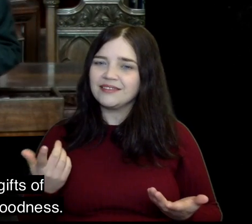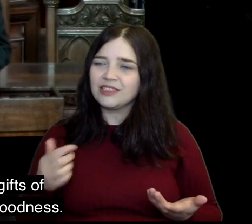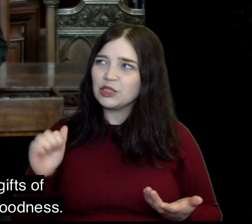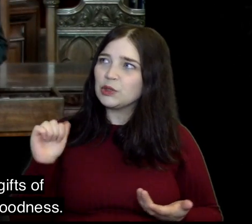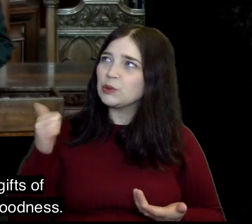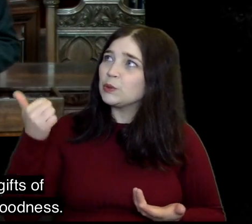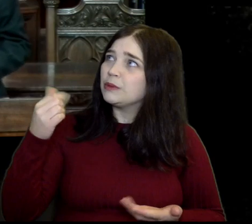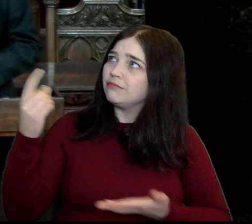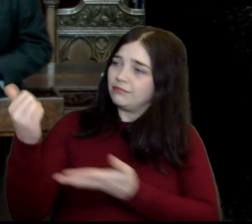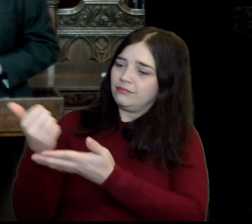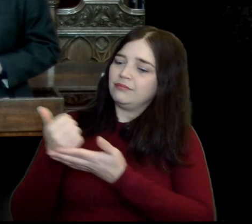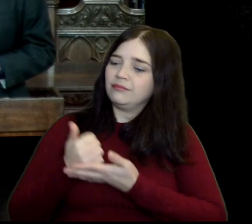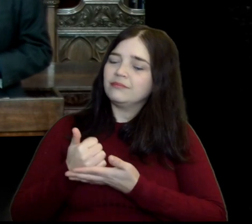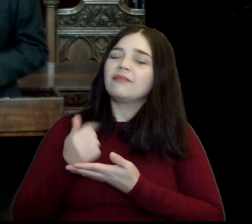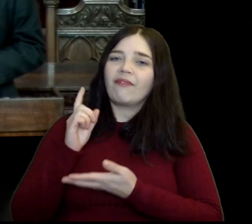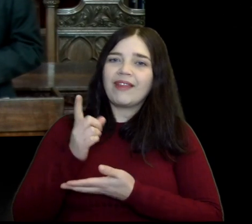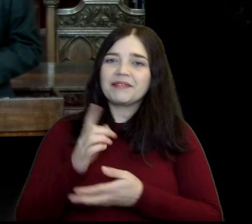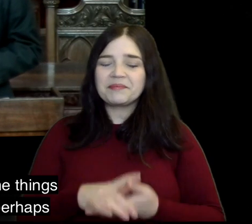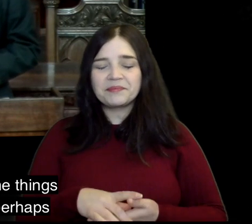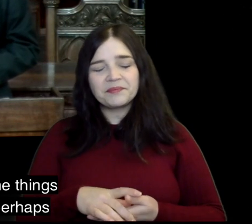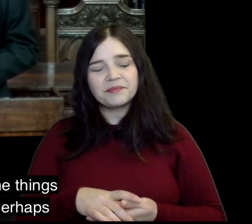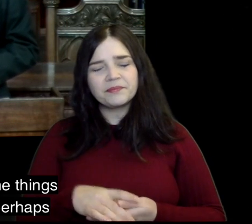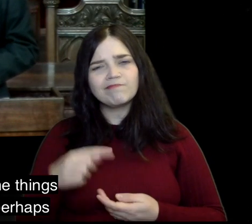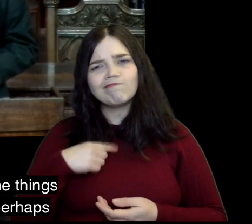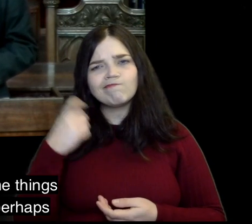his grace and his goodness